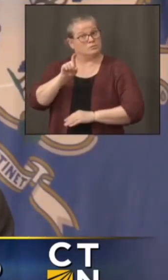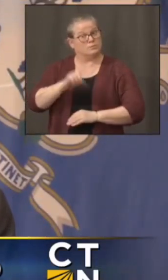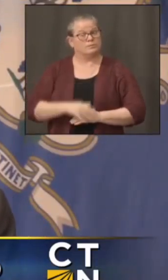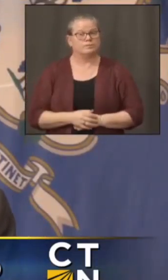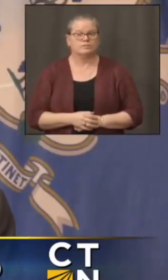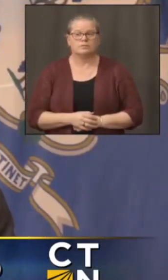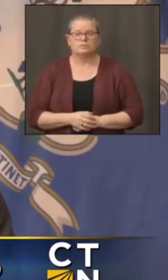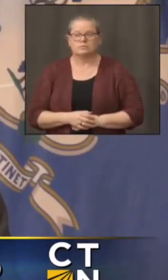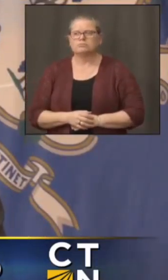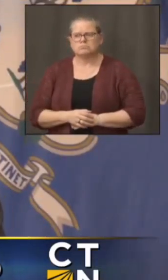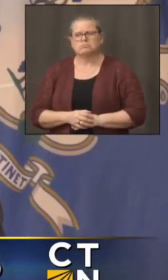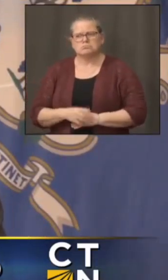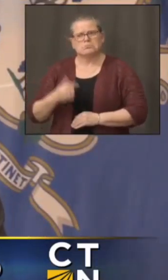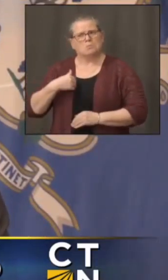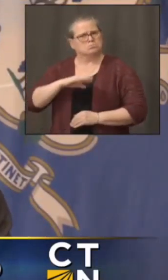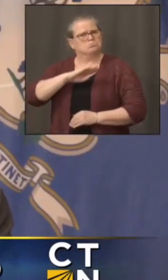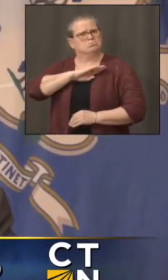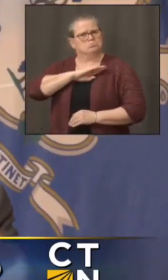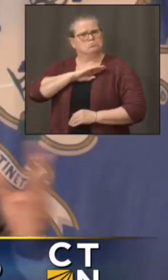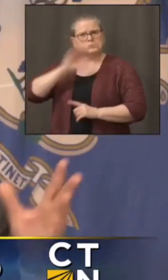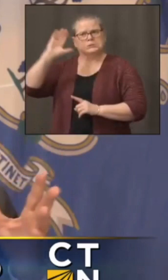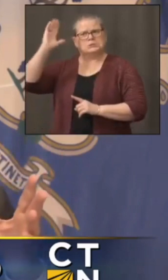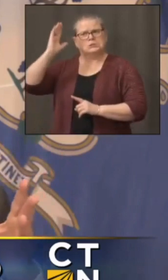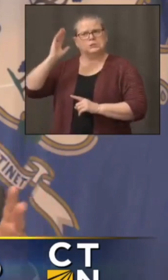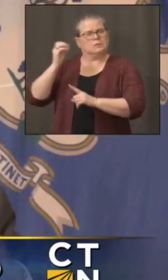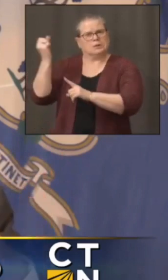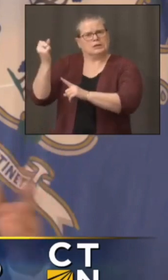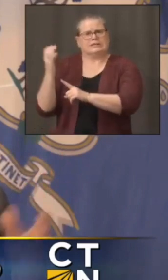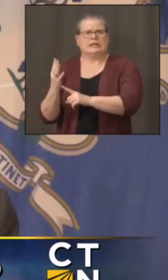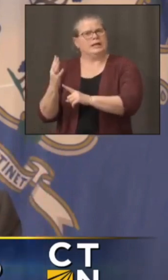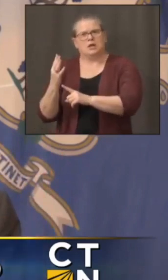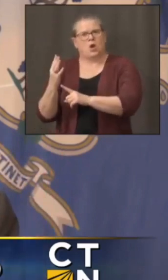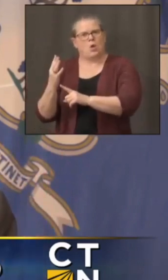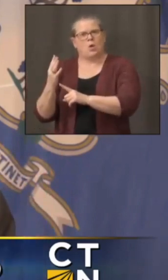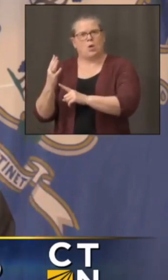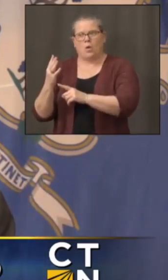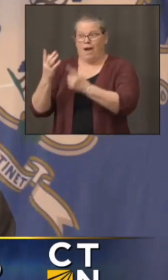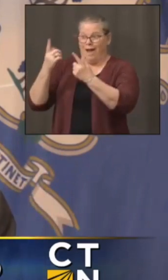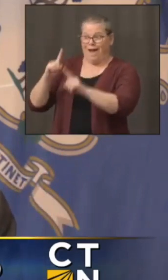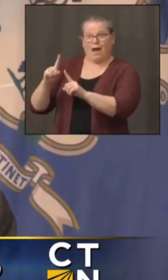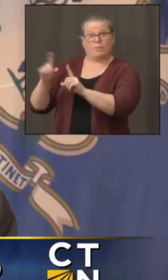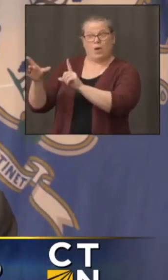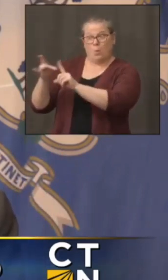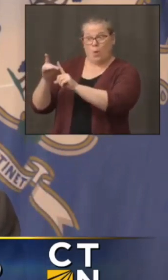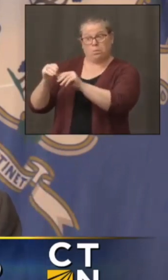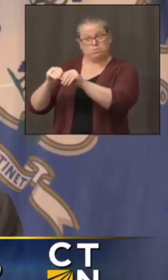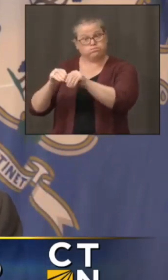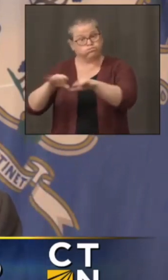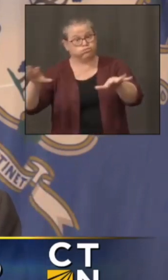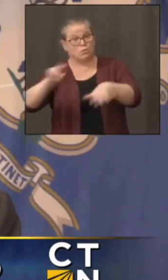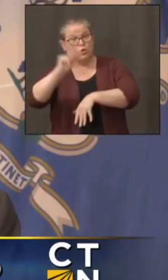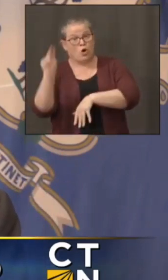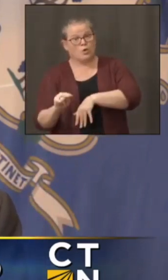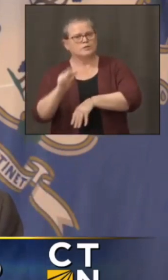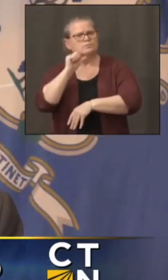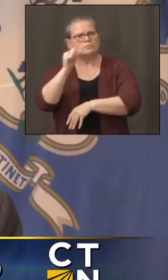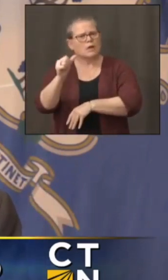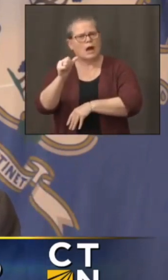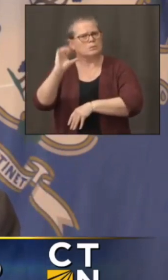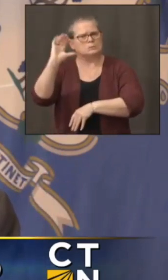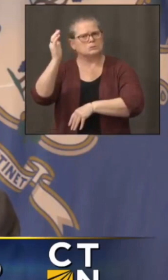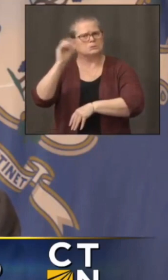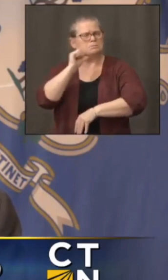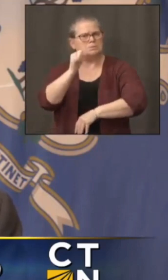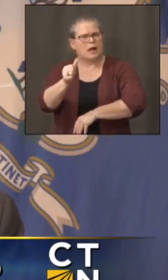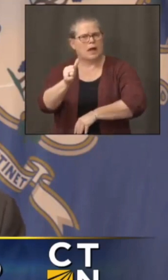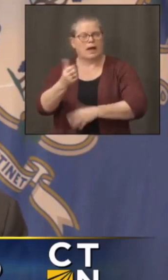the casinos to norwich i worry more about community spread perhaps uh infecting the casinos my understanding and